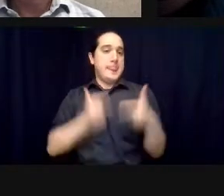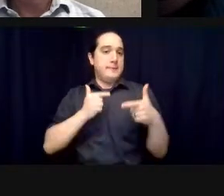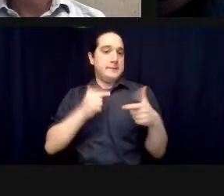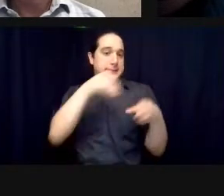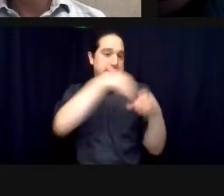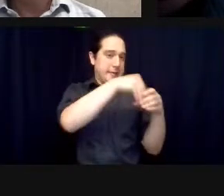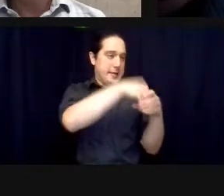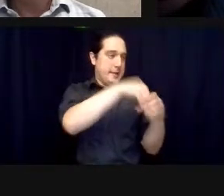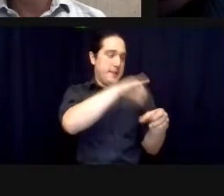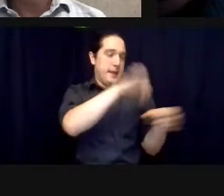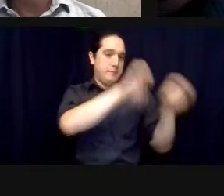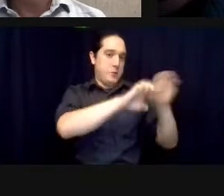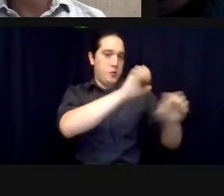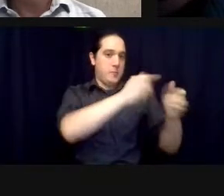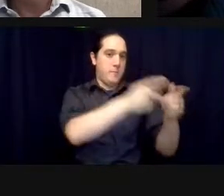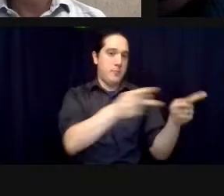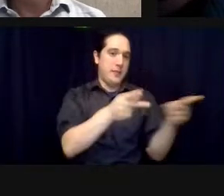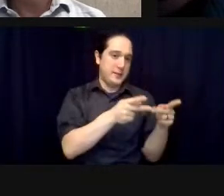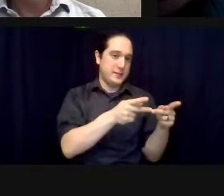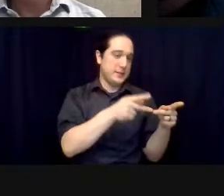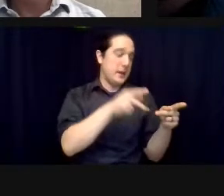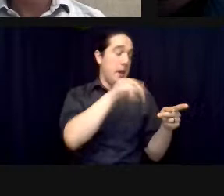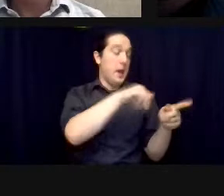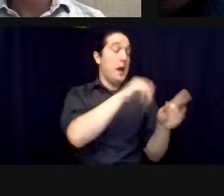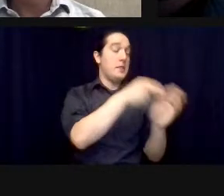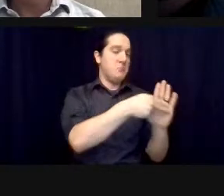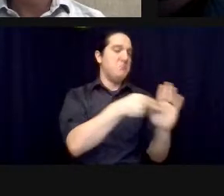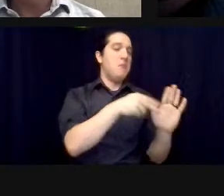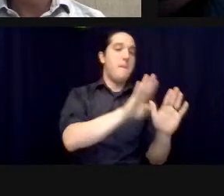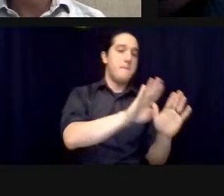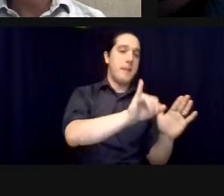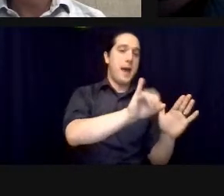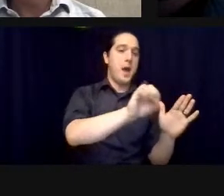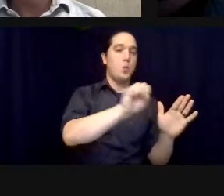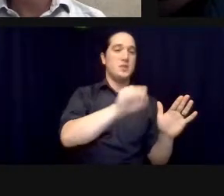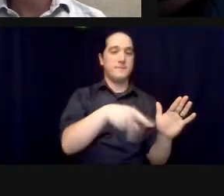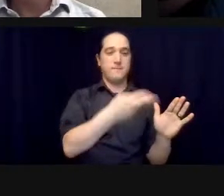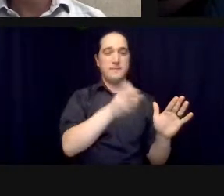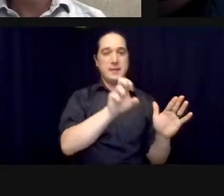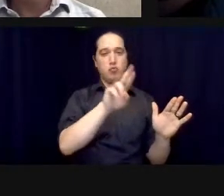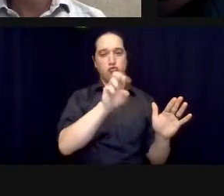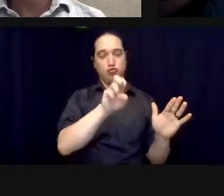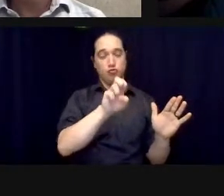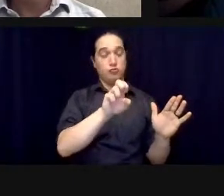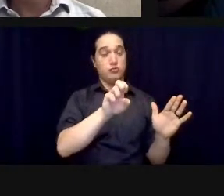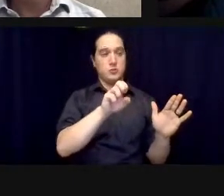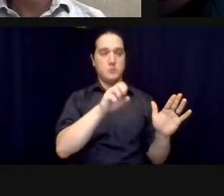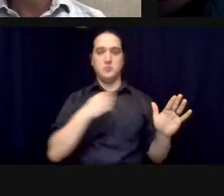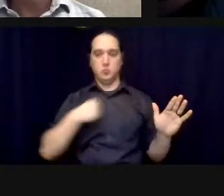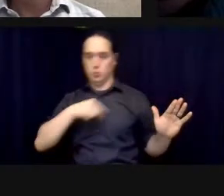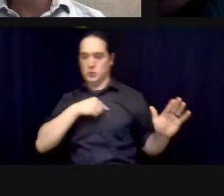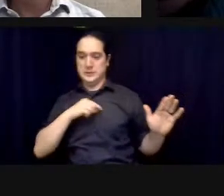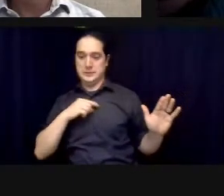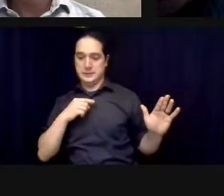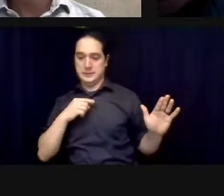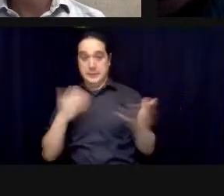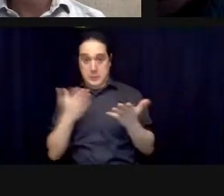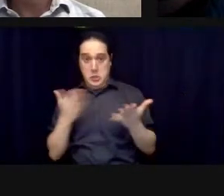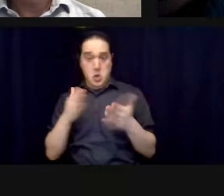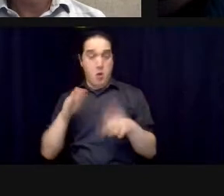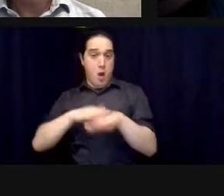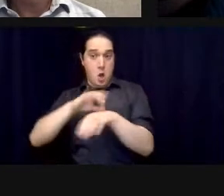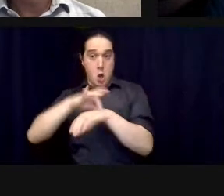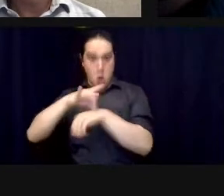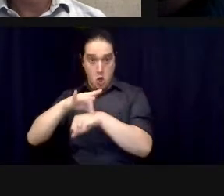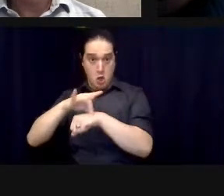not listening to this program we are all biospherians of of planet earth but in biosphere 2 our learning curve was